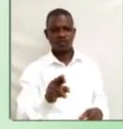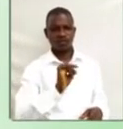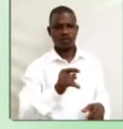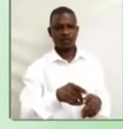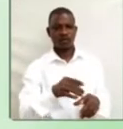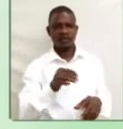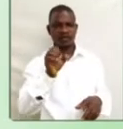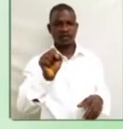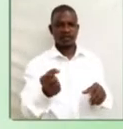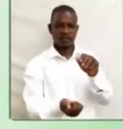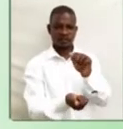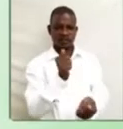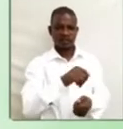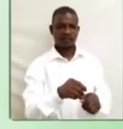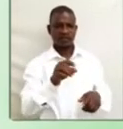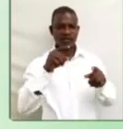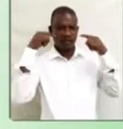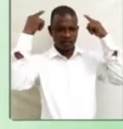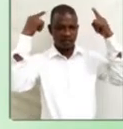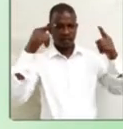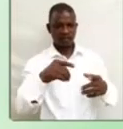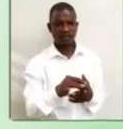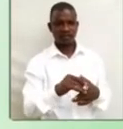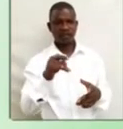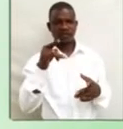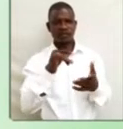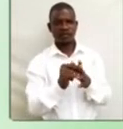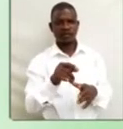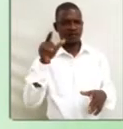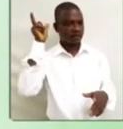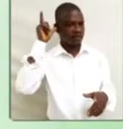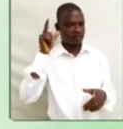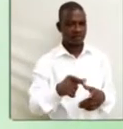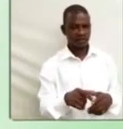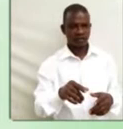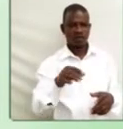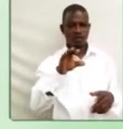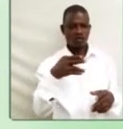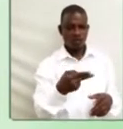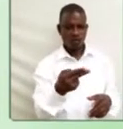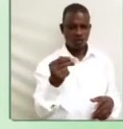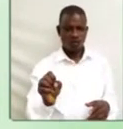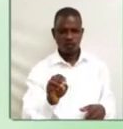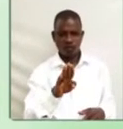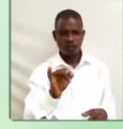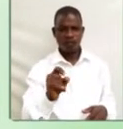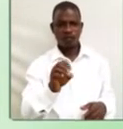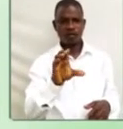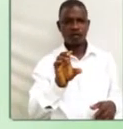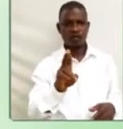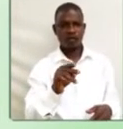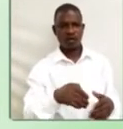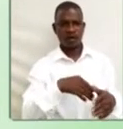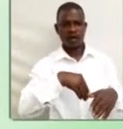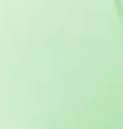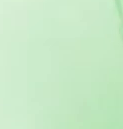S-E in exchange. Excellent. S-T in listen. Hustle. Brustle. See you